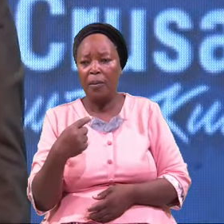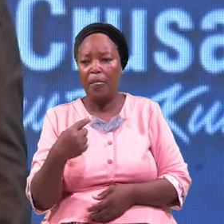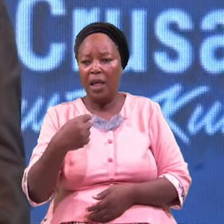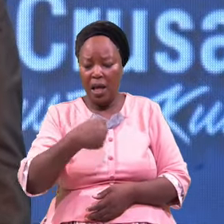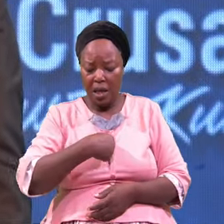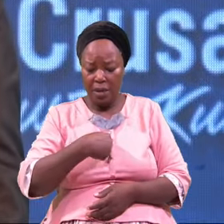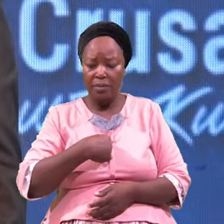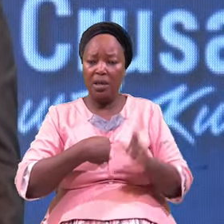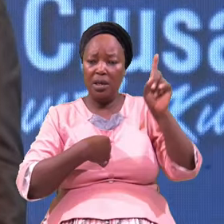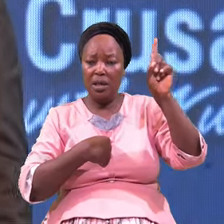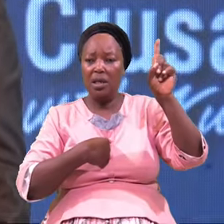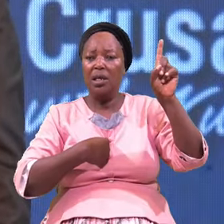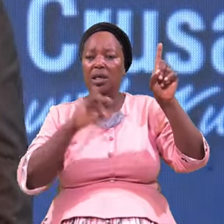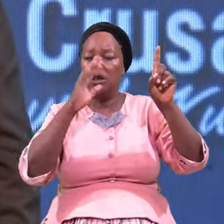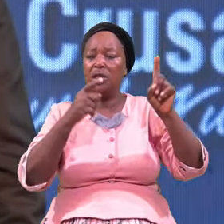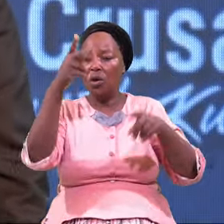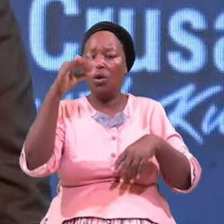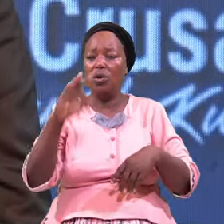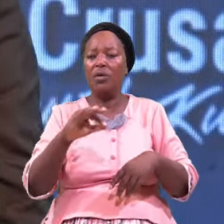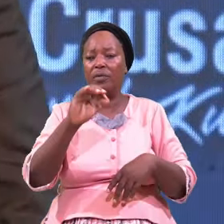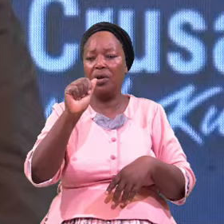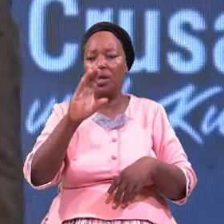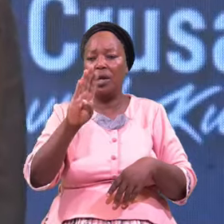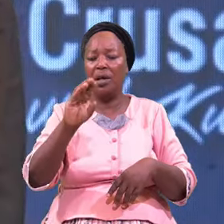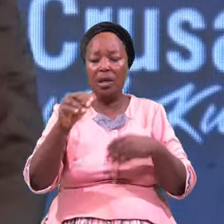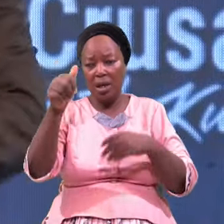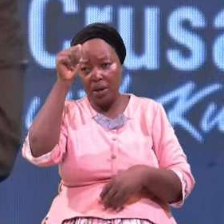God Of Abraham Isaac And Jacob